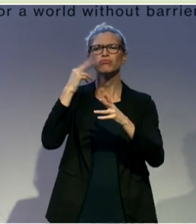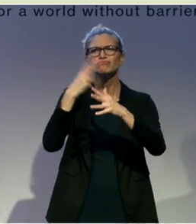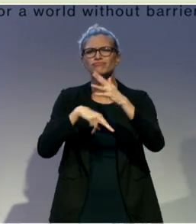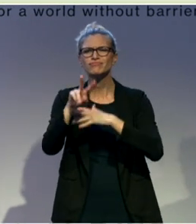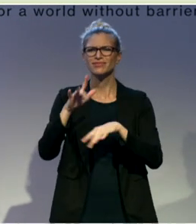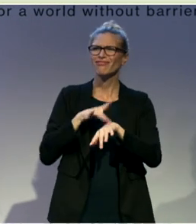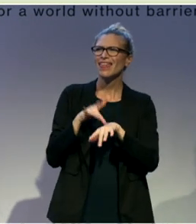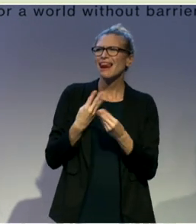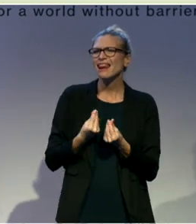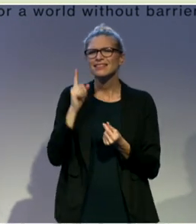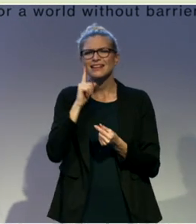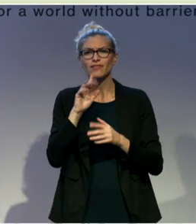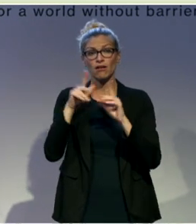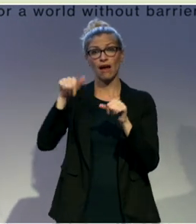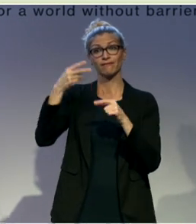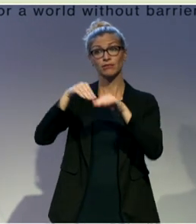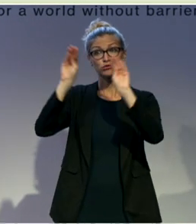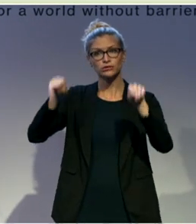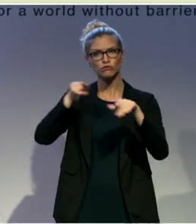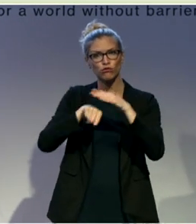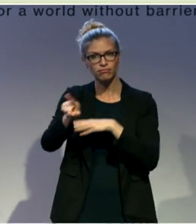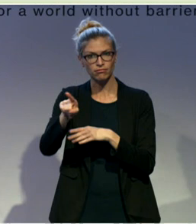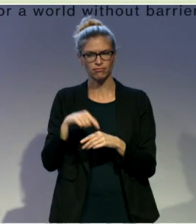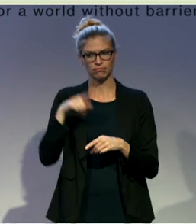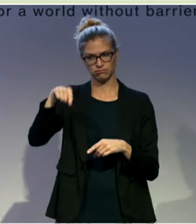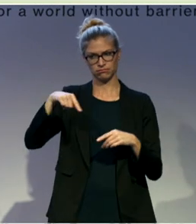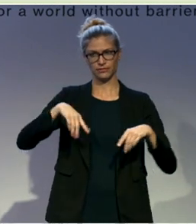exhibition. It's now situated and placed in the 1st district.